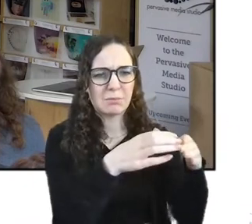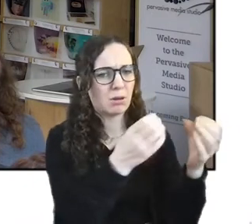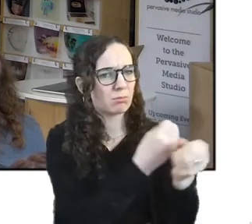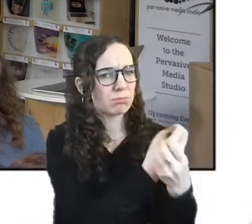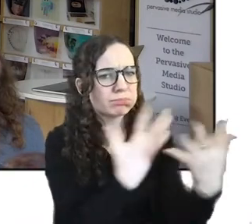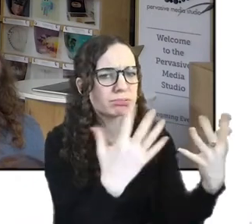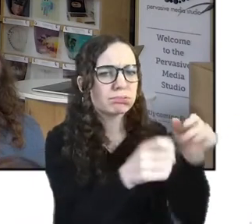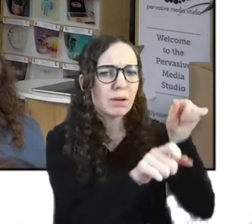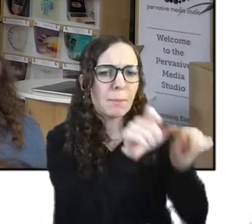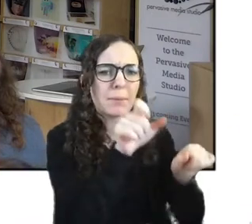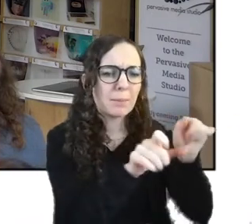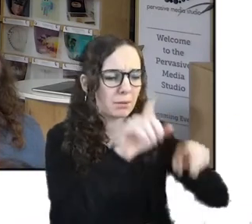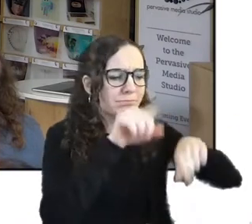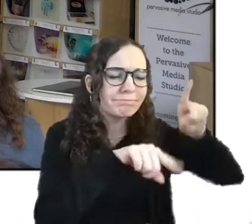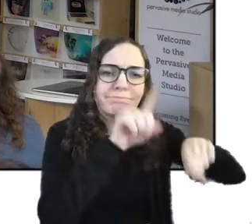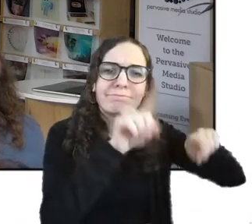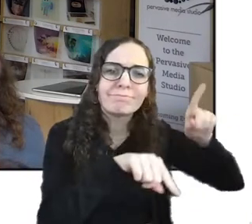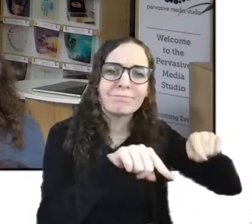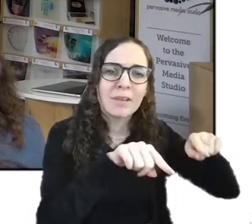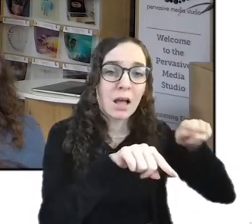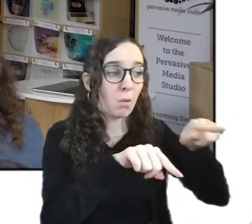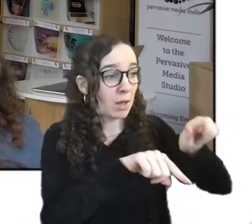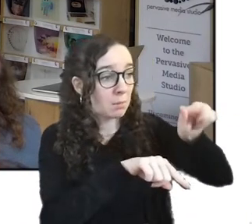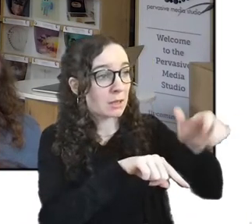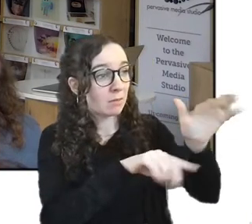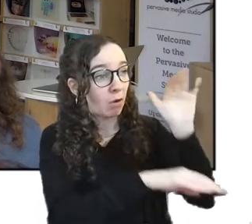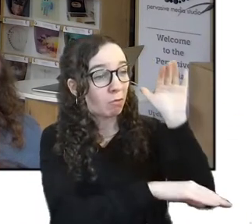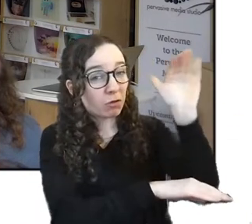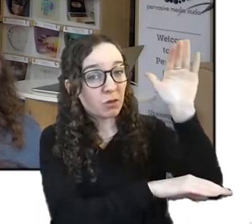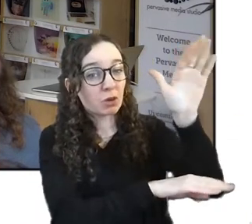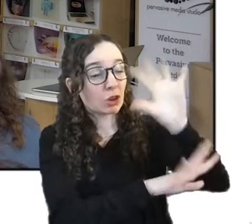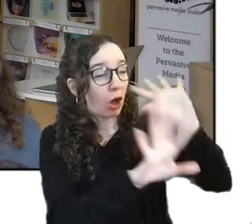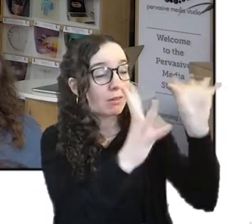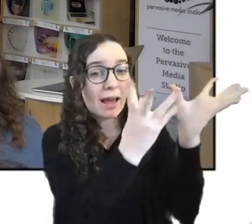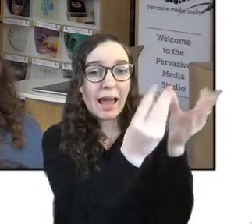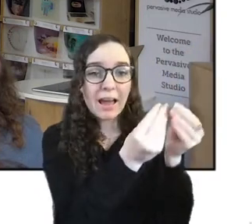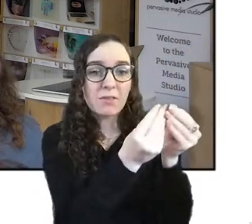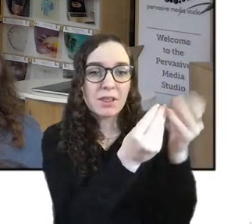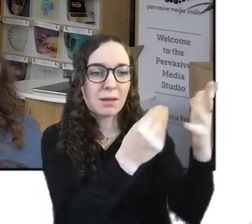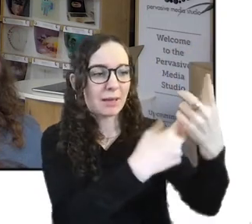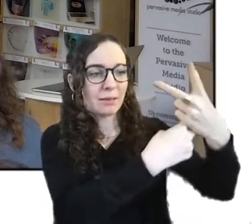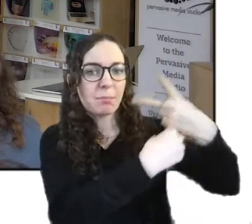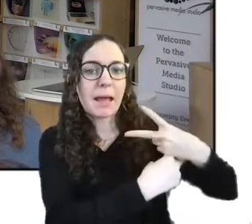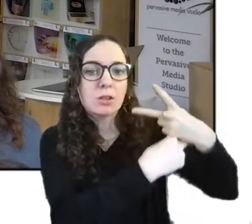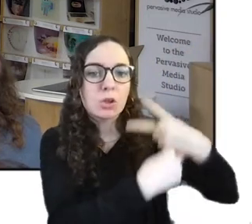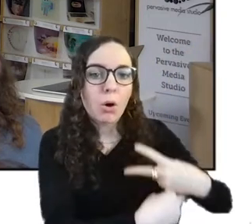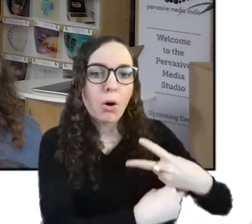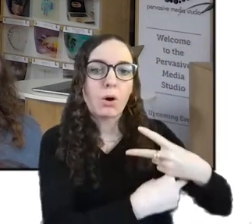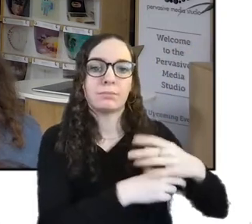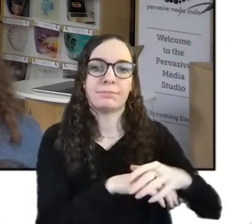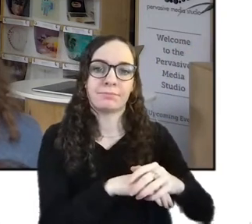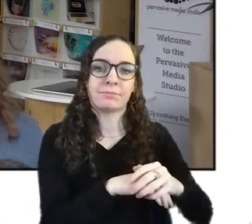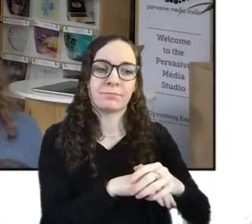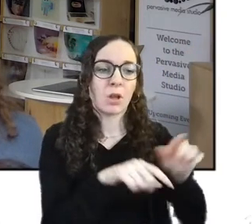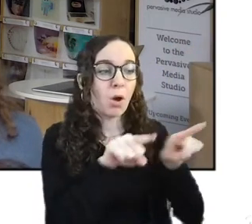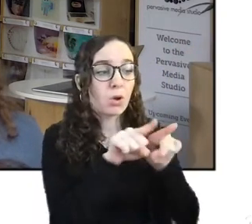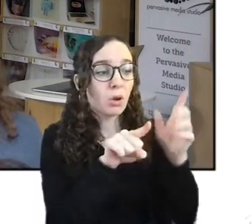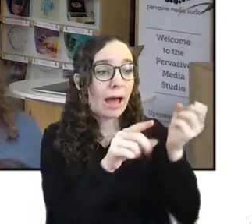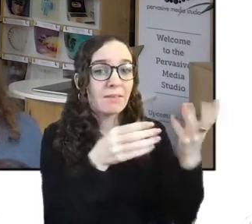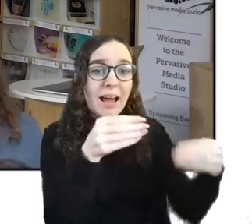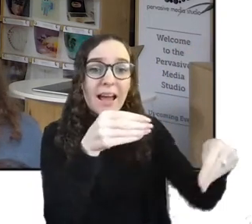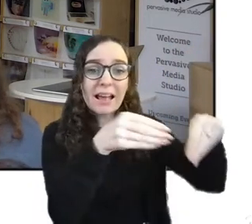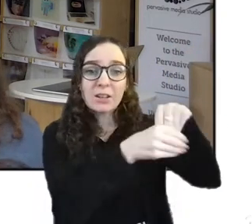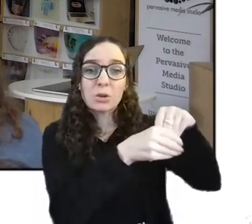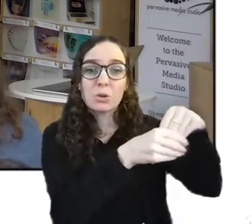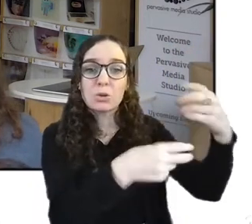Ireni Papadumitriou from Future Everything has been one of our mentors as well as Jazlyn Pinkney who's been our inclusion mentor and thanks to